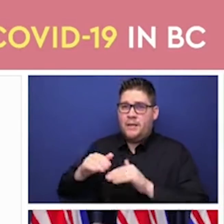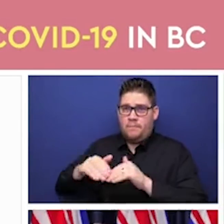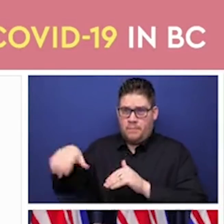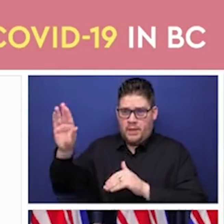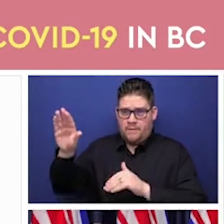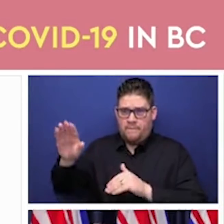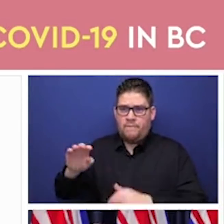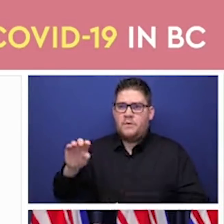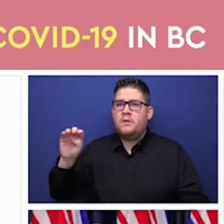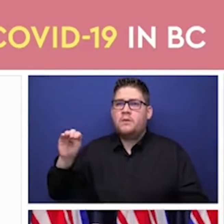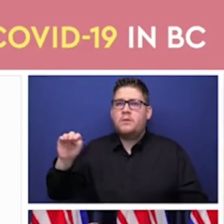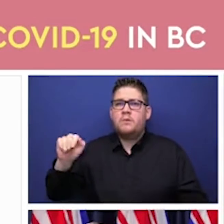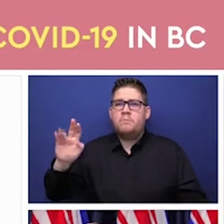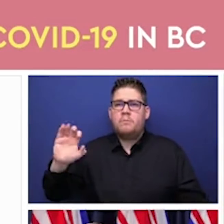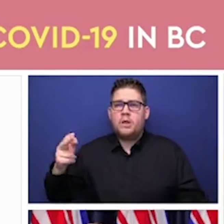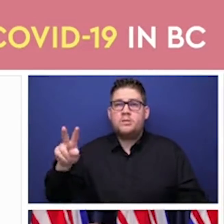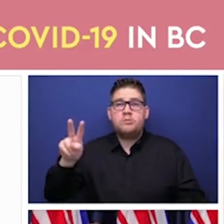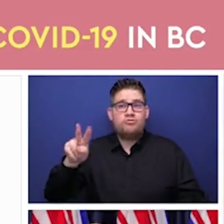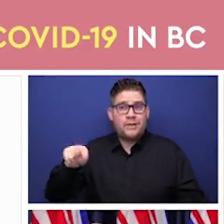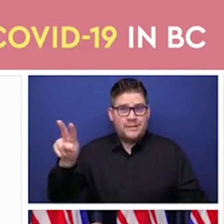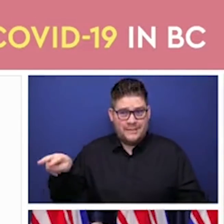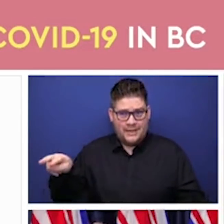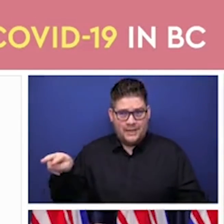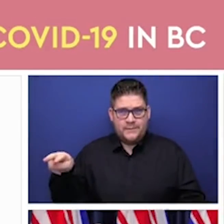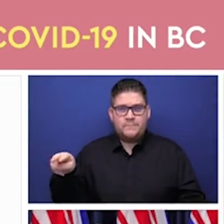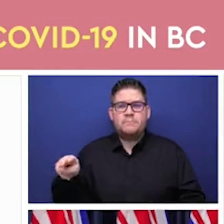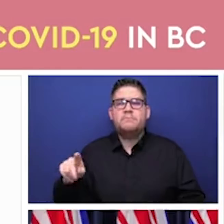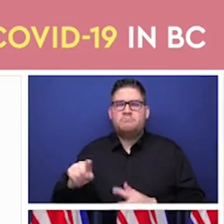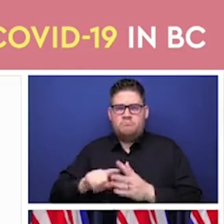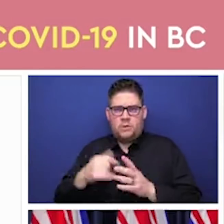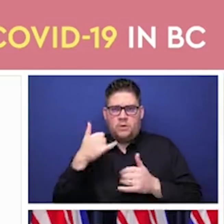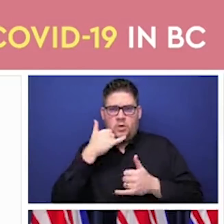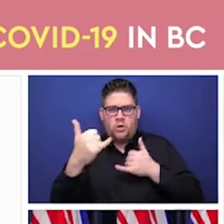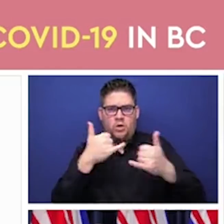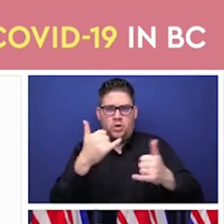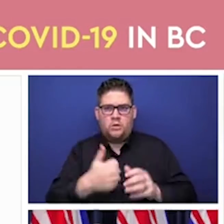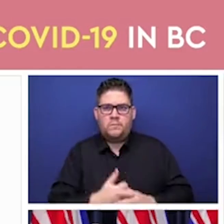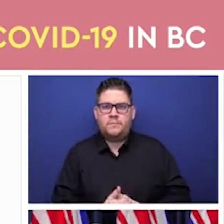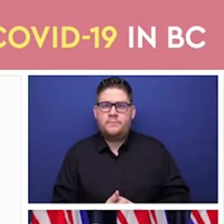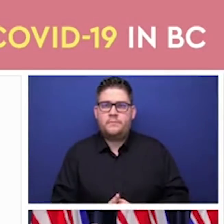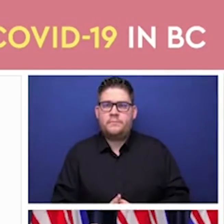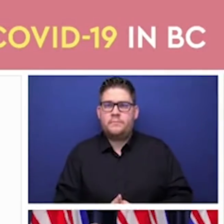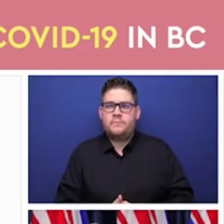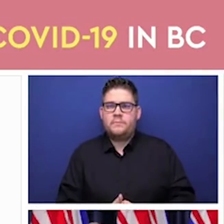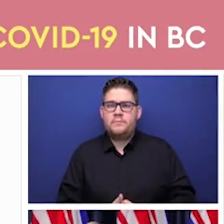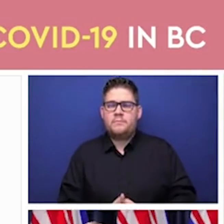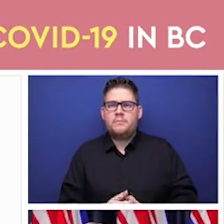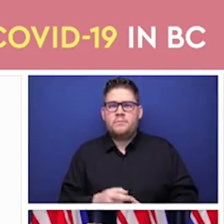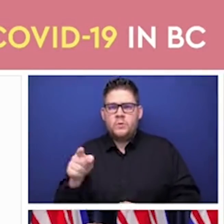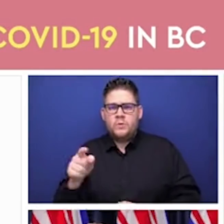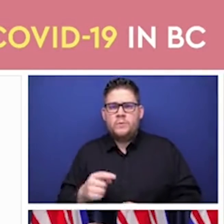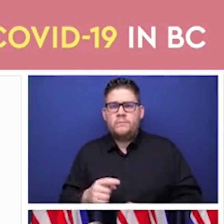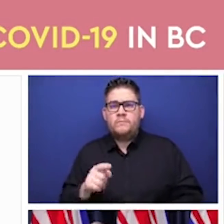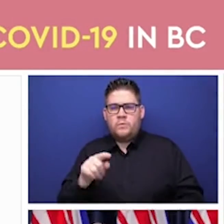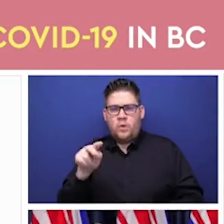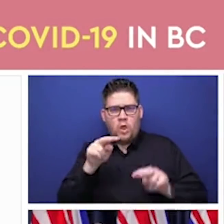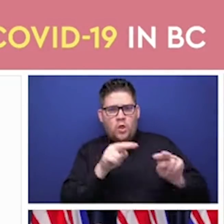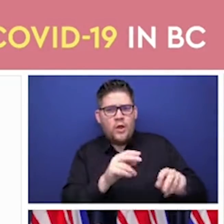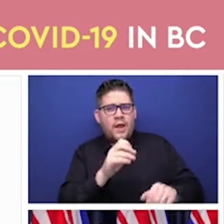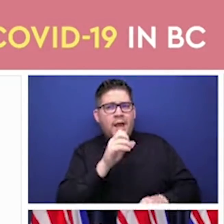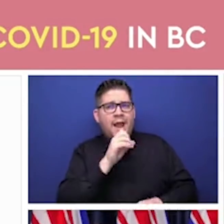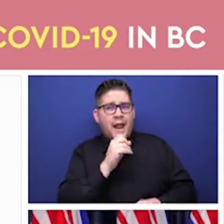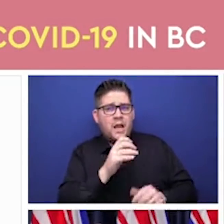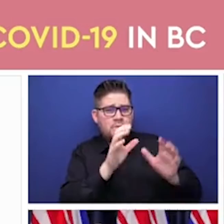local health authority call centre. Their vaccinations will start March 29. And their year of birth will be in or before 1941.